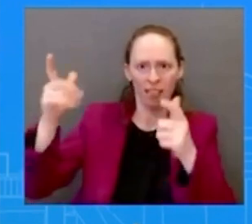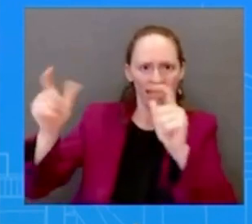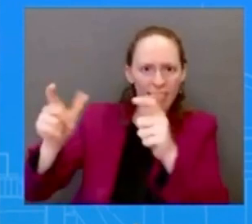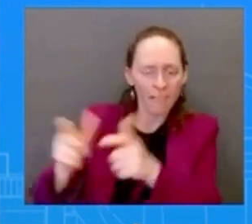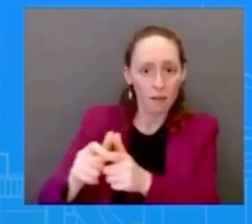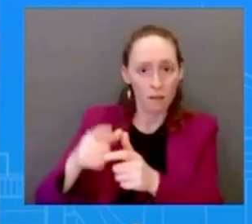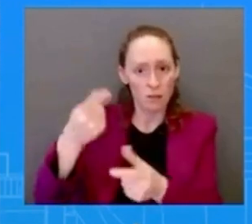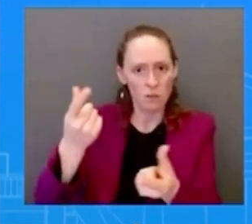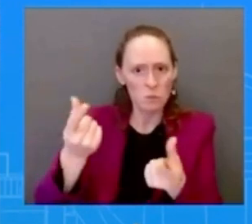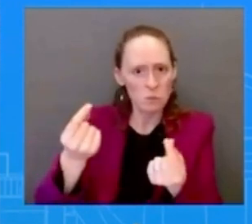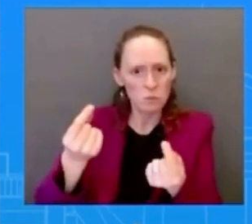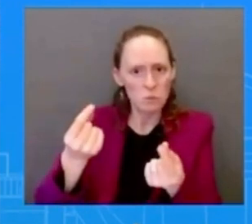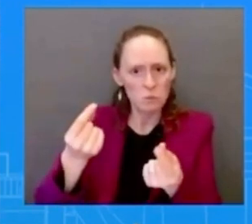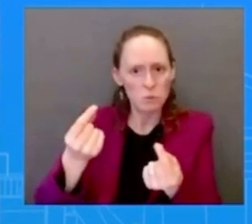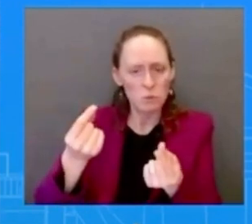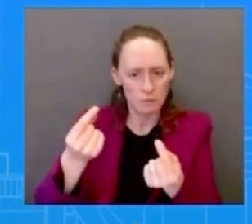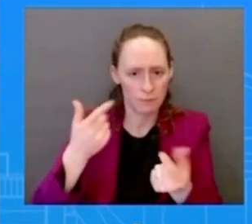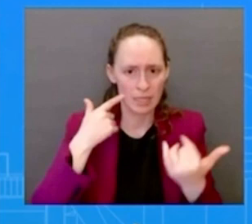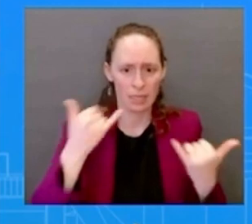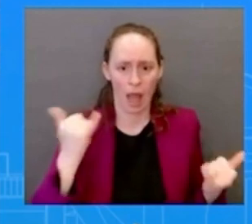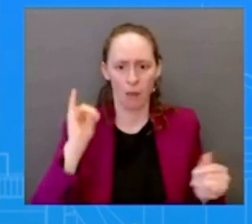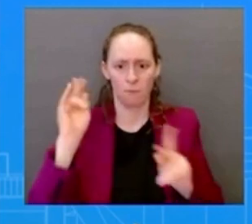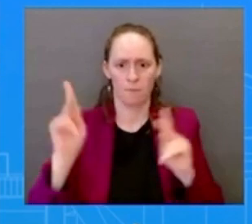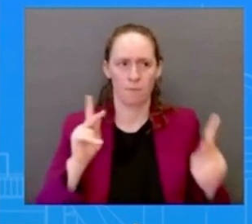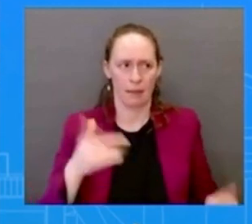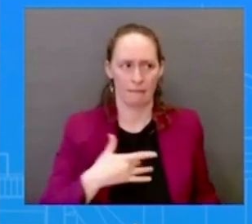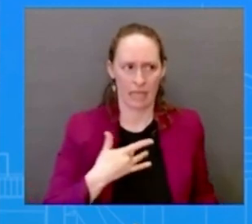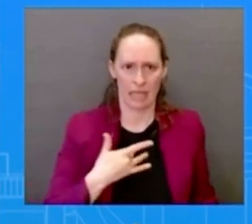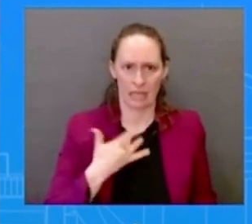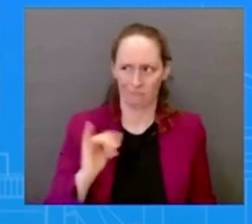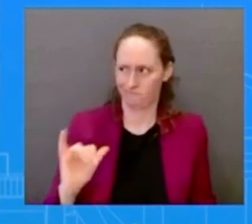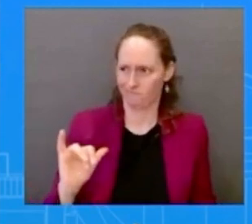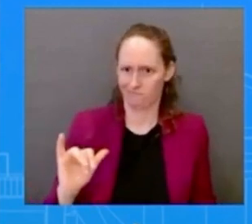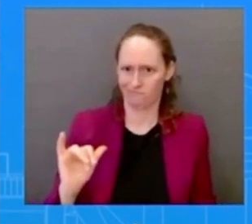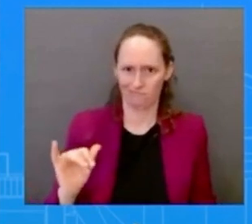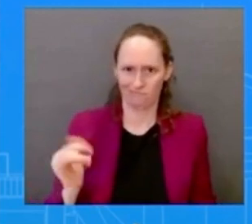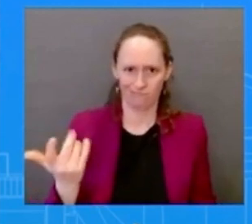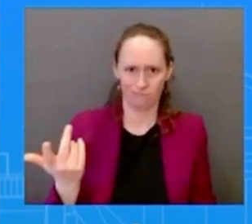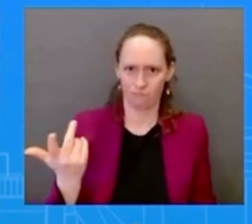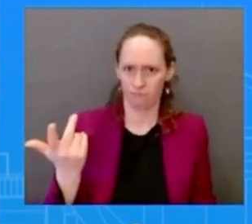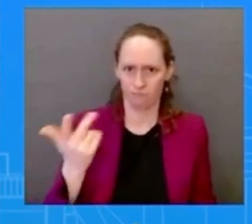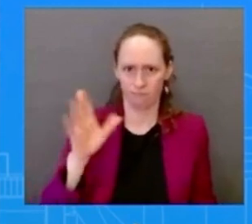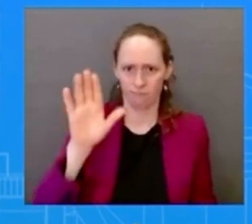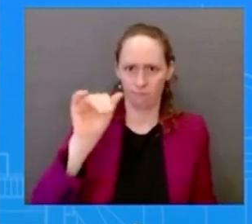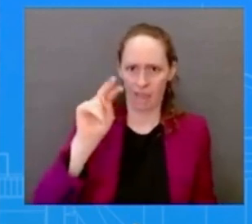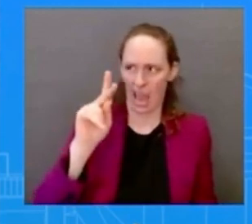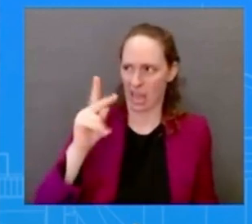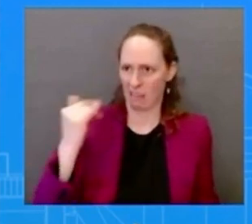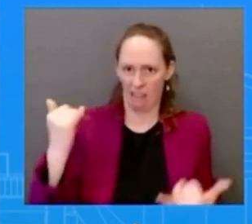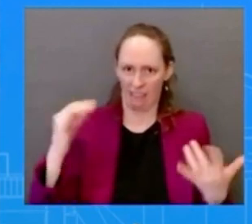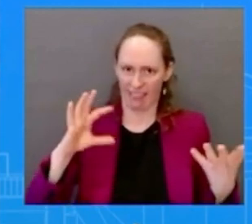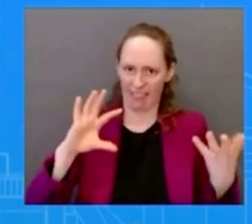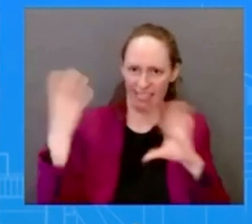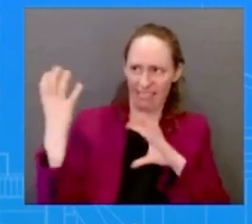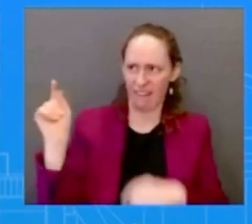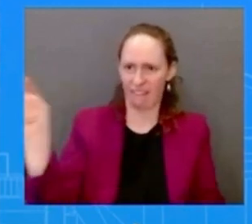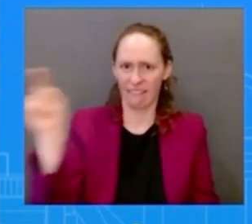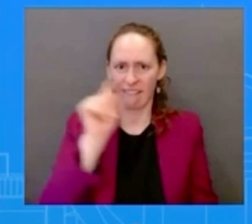having seen what happened with sdb and the signature what's happening now with first republic i mean what tools do you have to